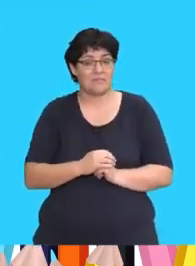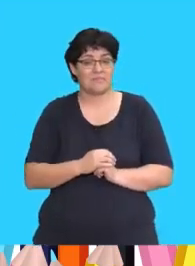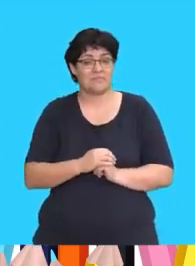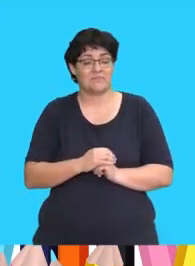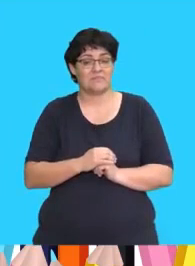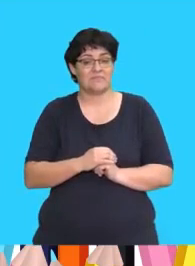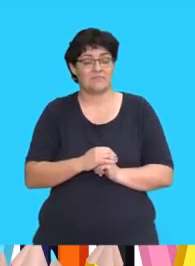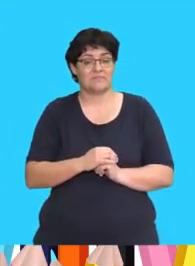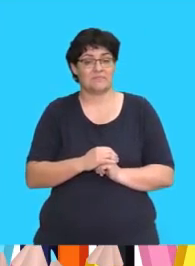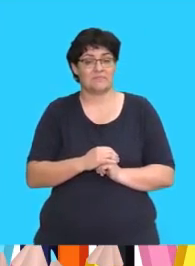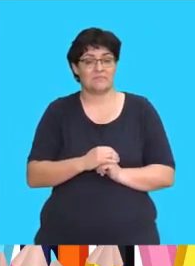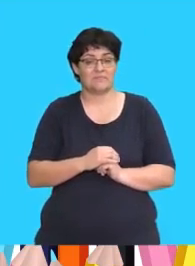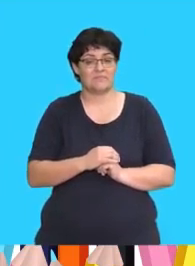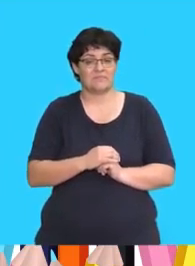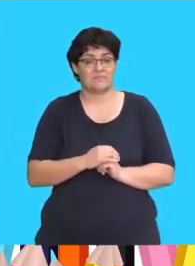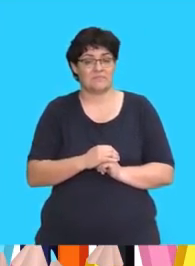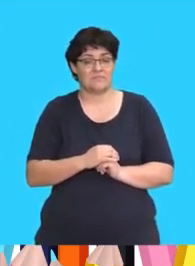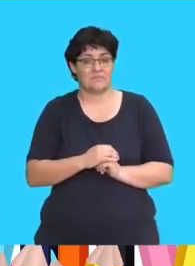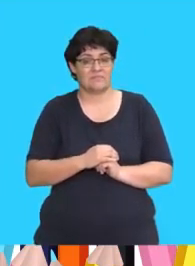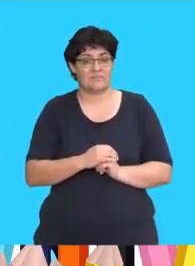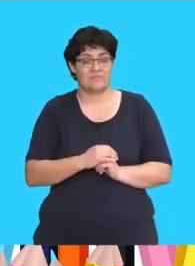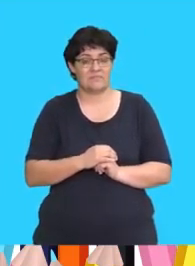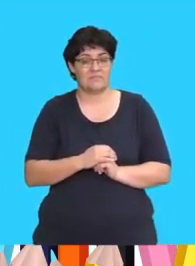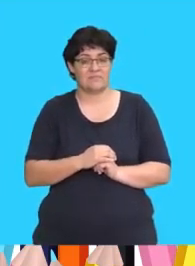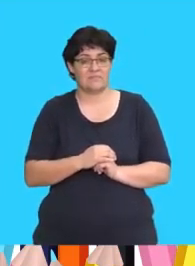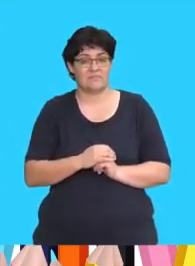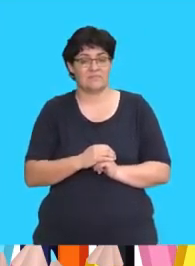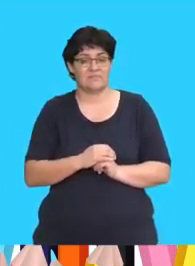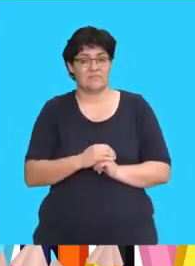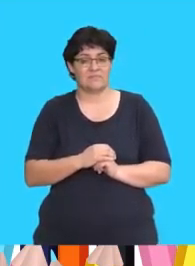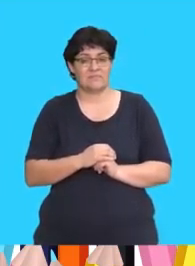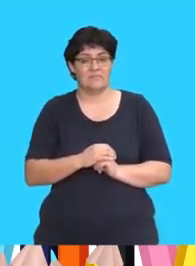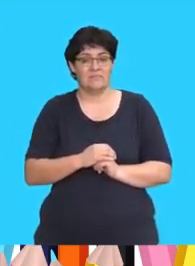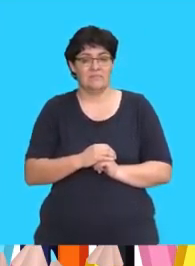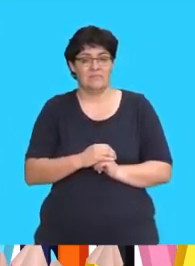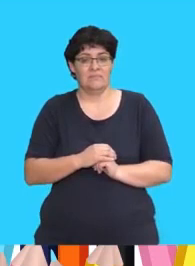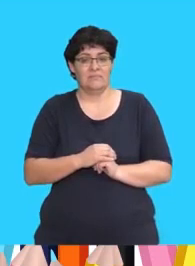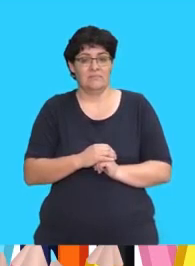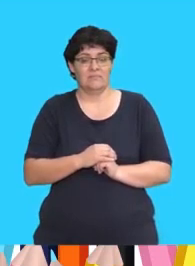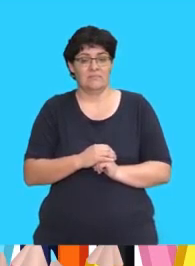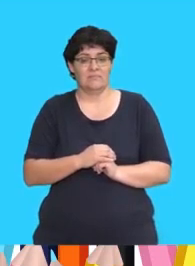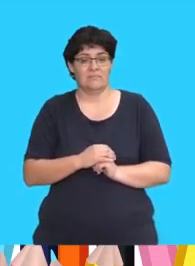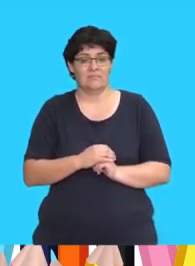the R words? Far, smart, sharks.